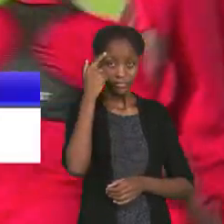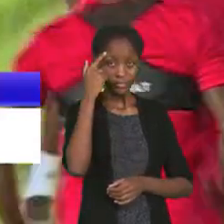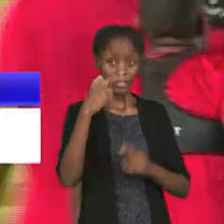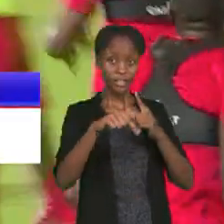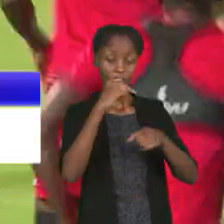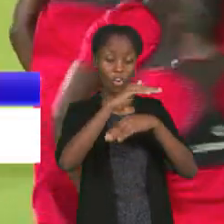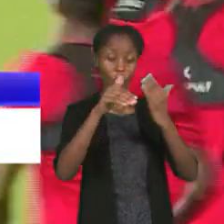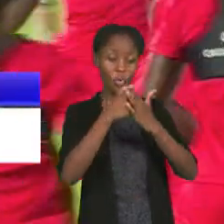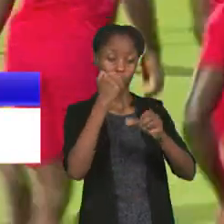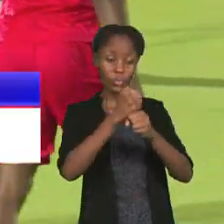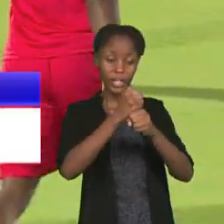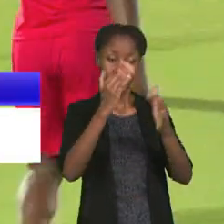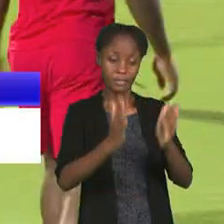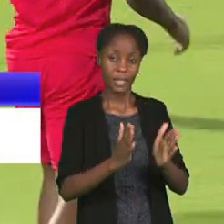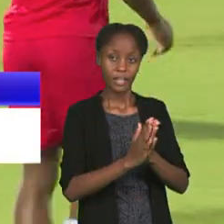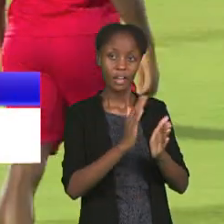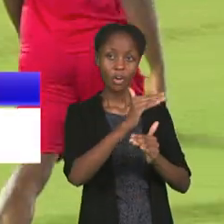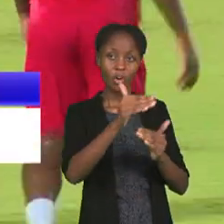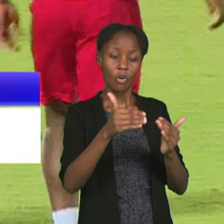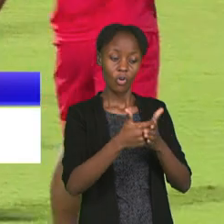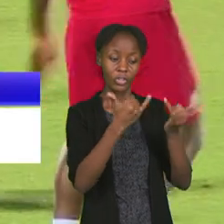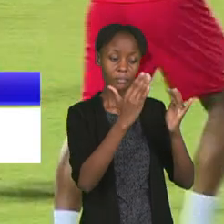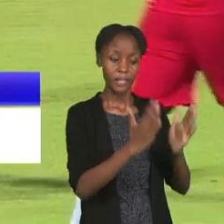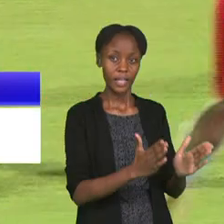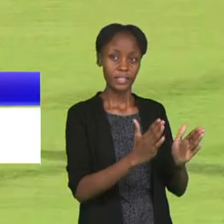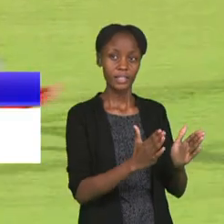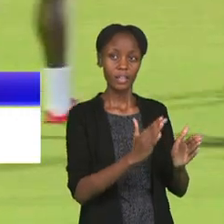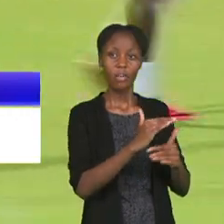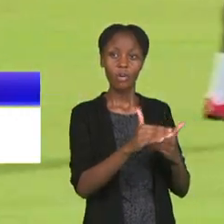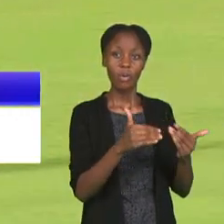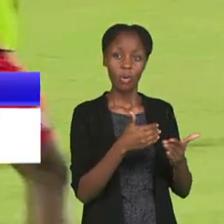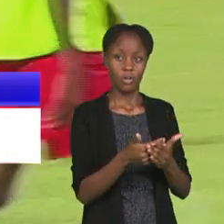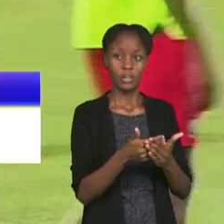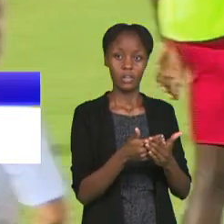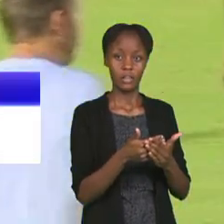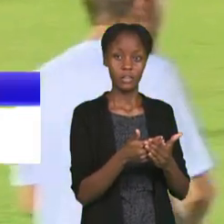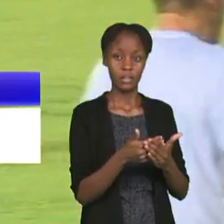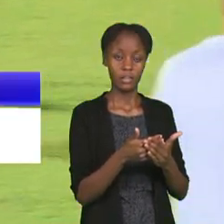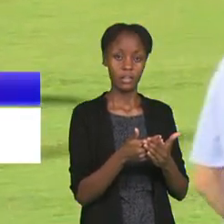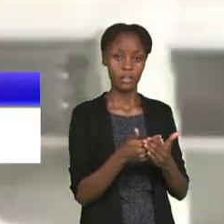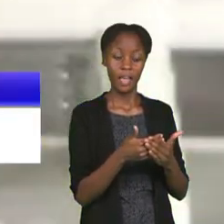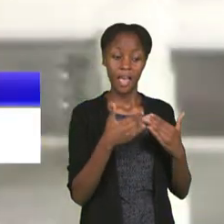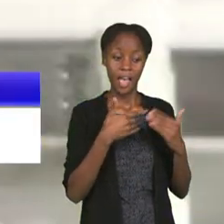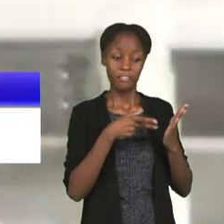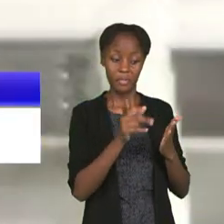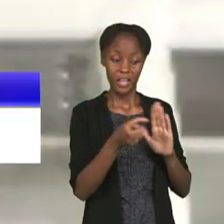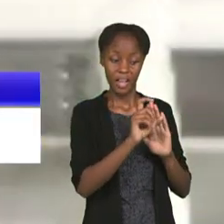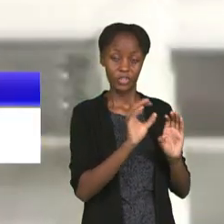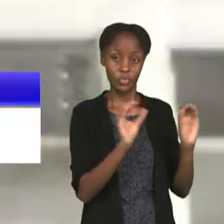my staff, all the players, I think so. And I read